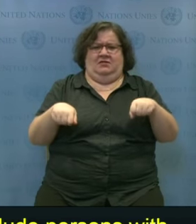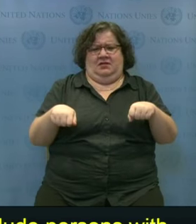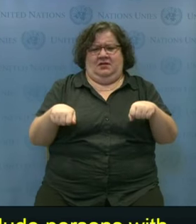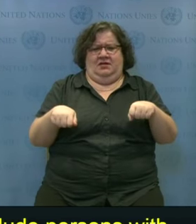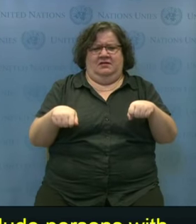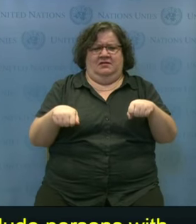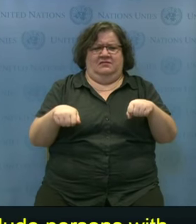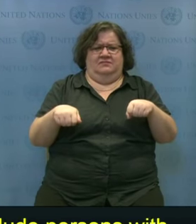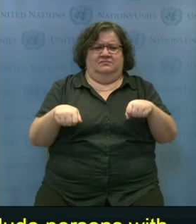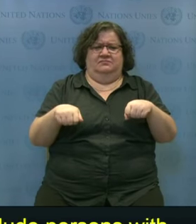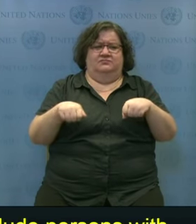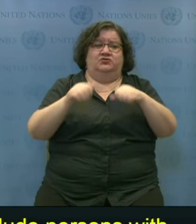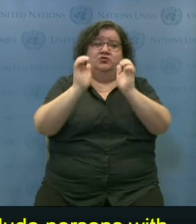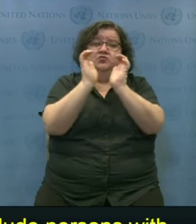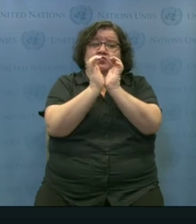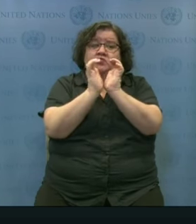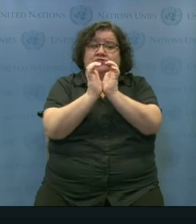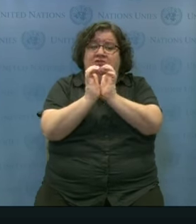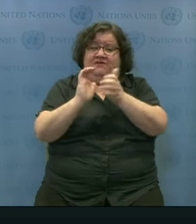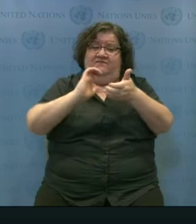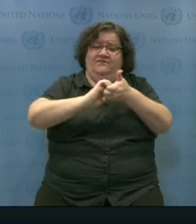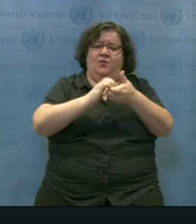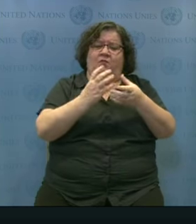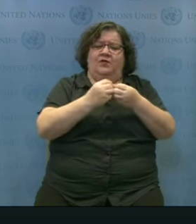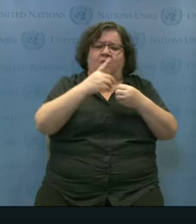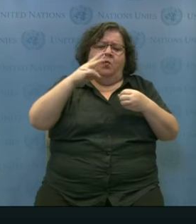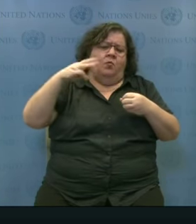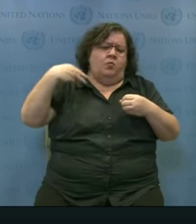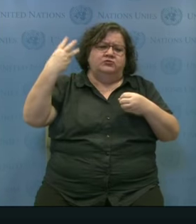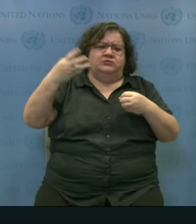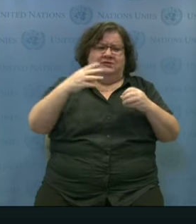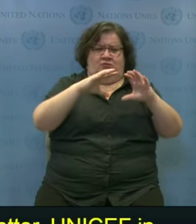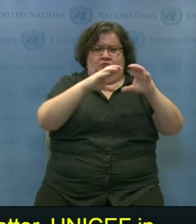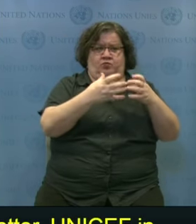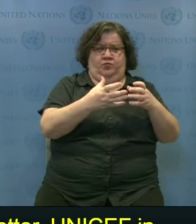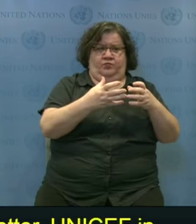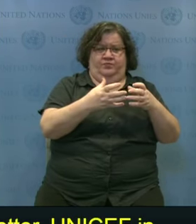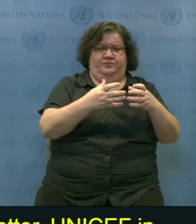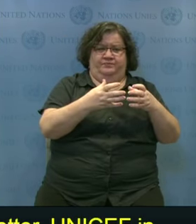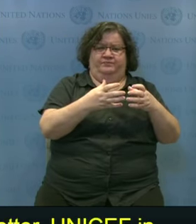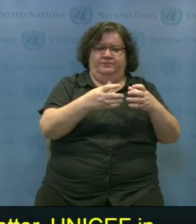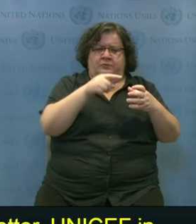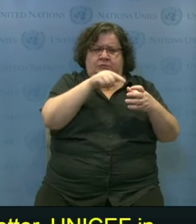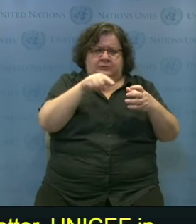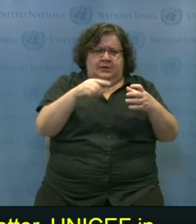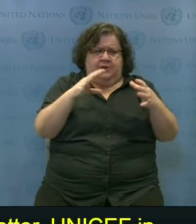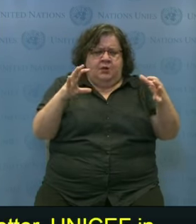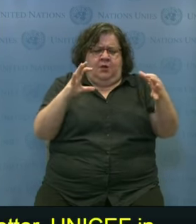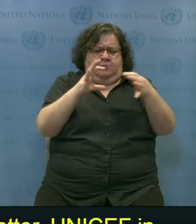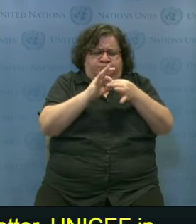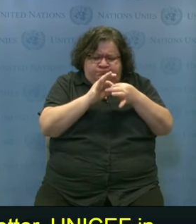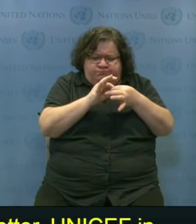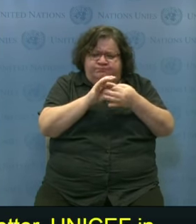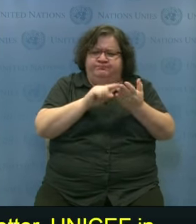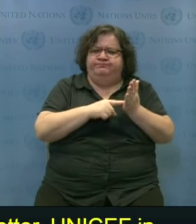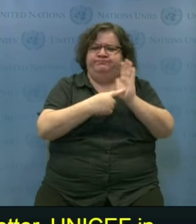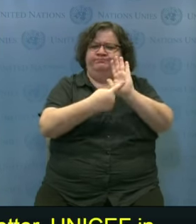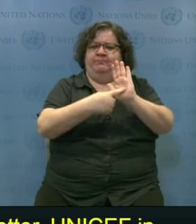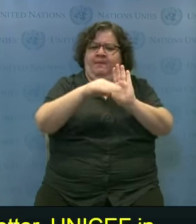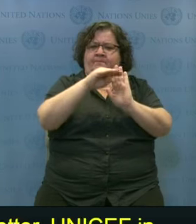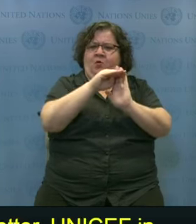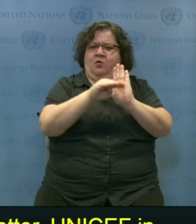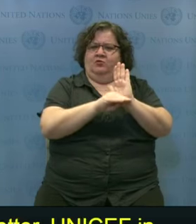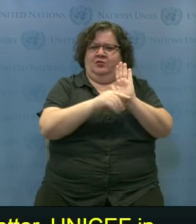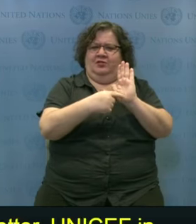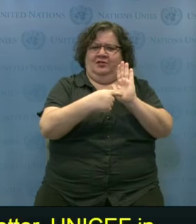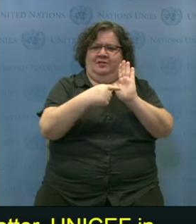Household Survey Data Module, and we hope that this will significantly contribute to strengthening data